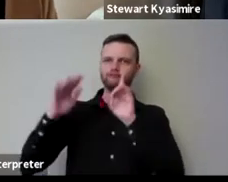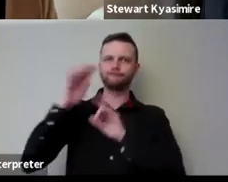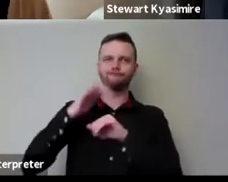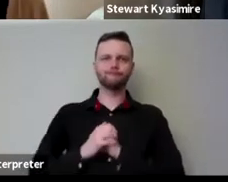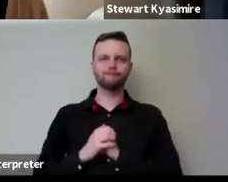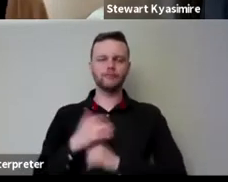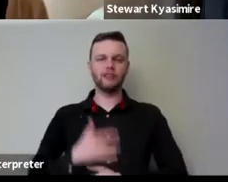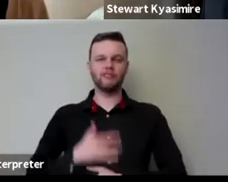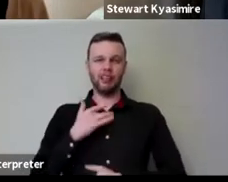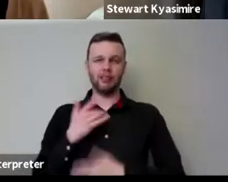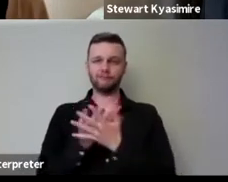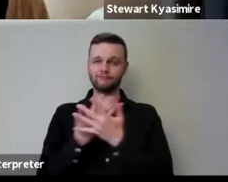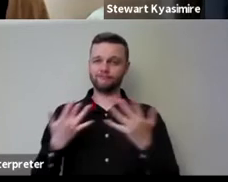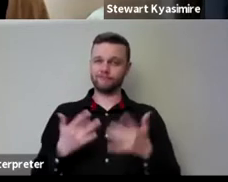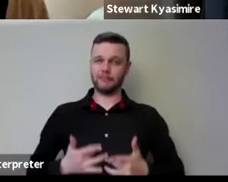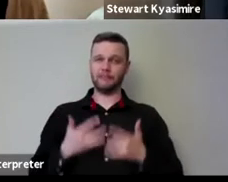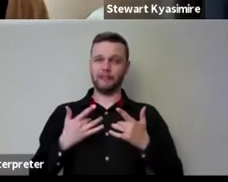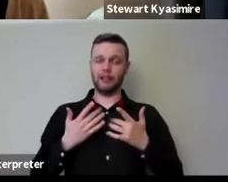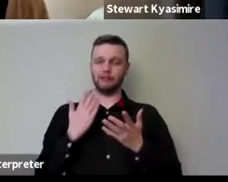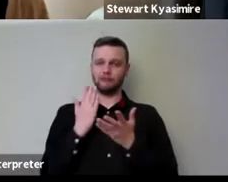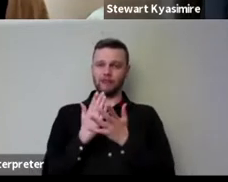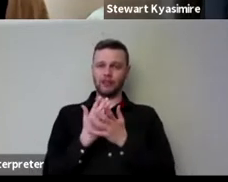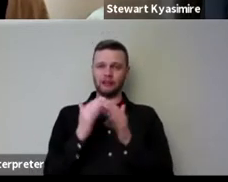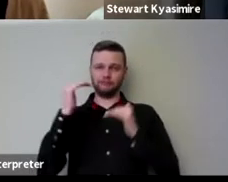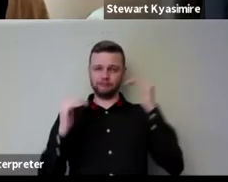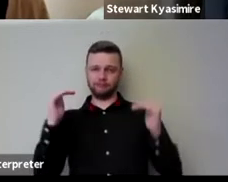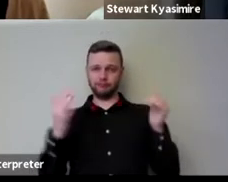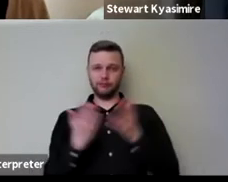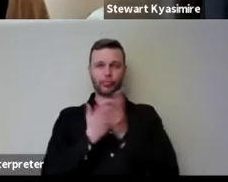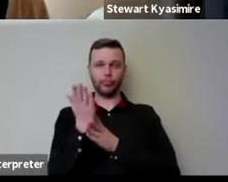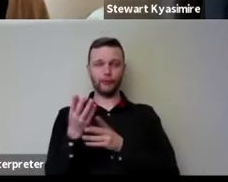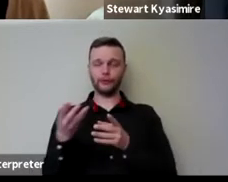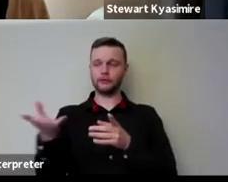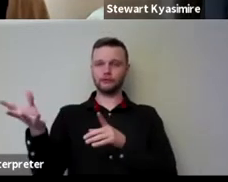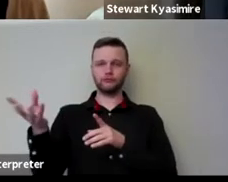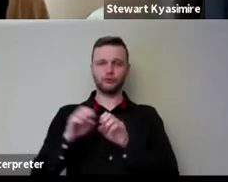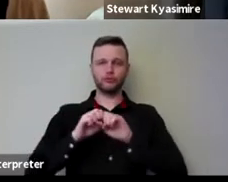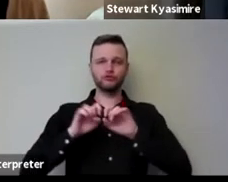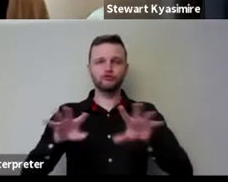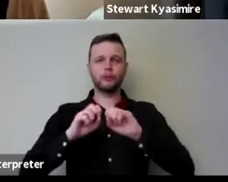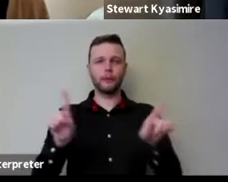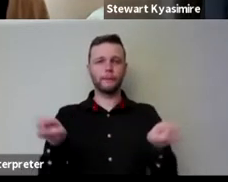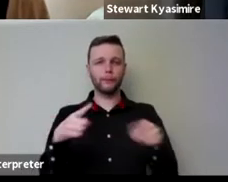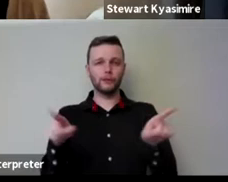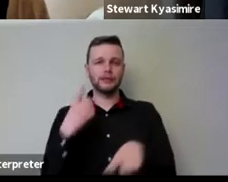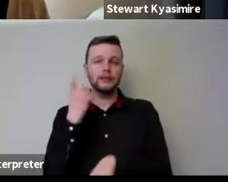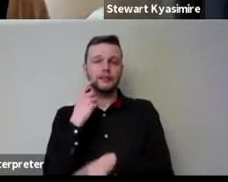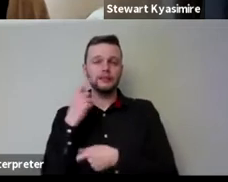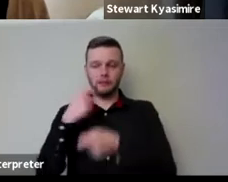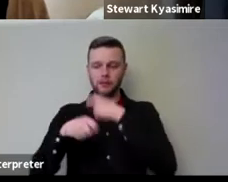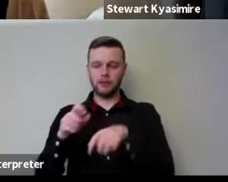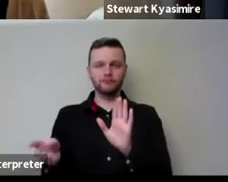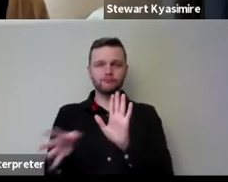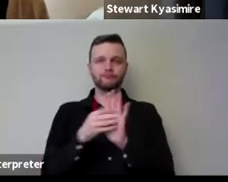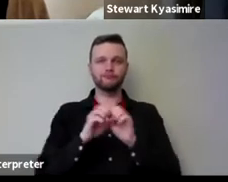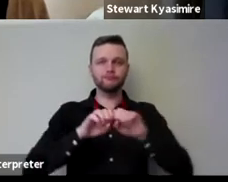made many of us realize how inequitable for example the streaming system is for music because music is very easily digitized how unjust